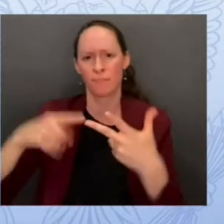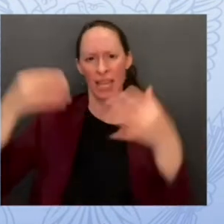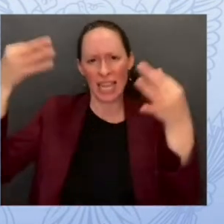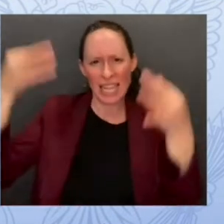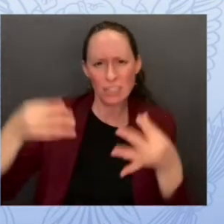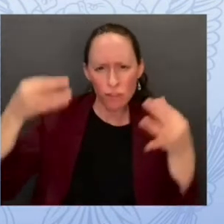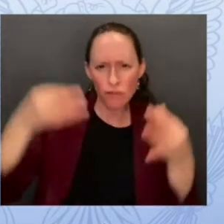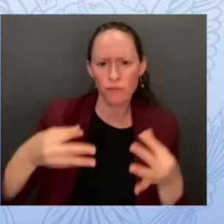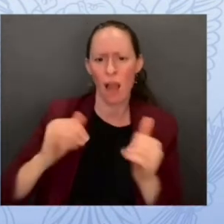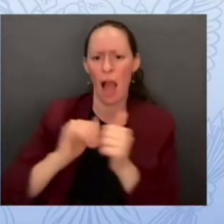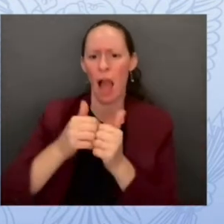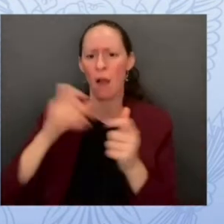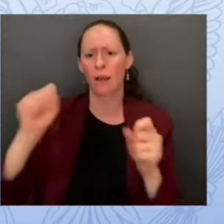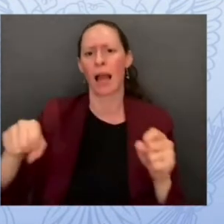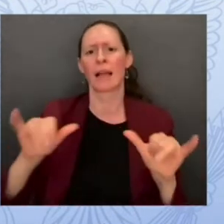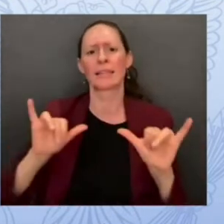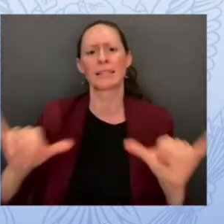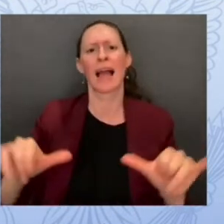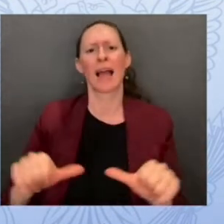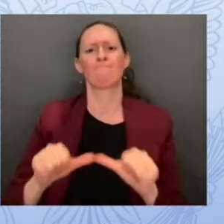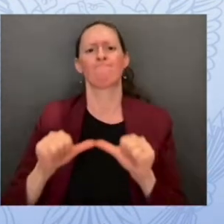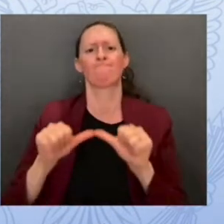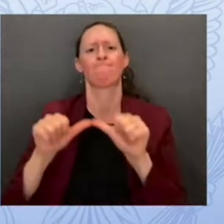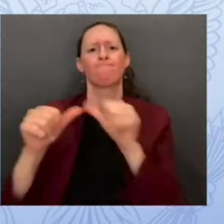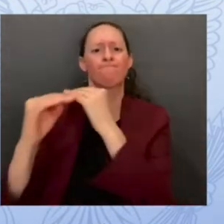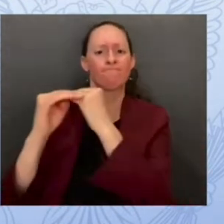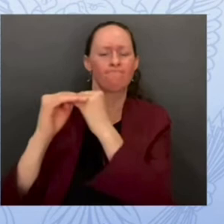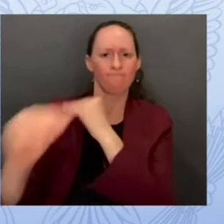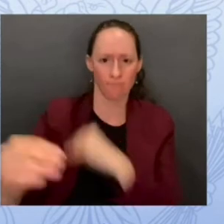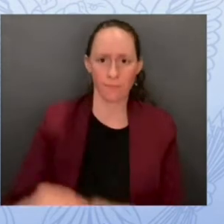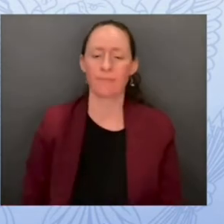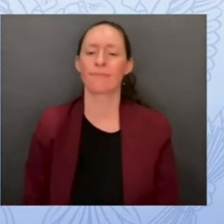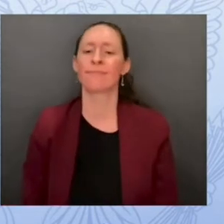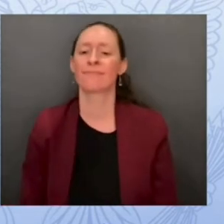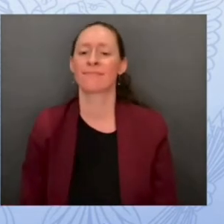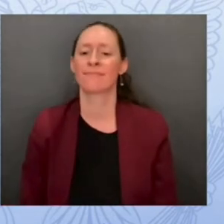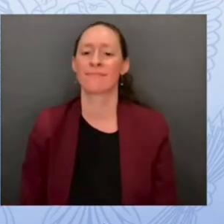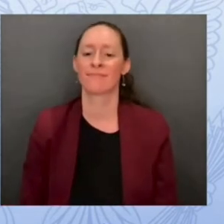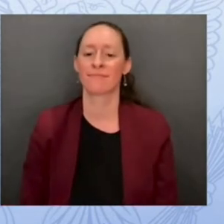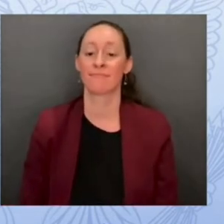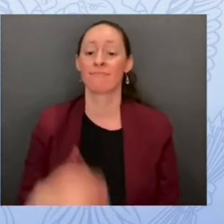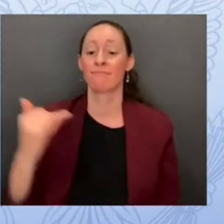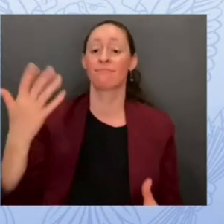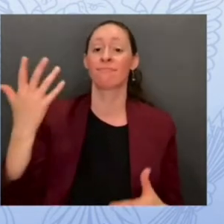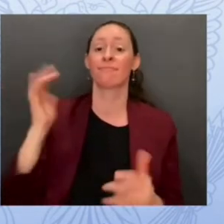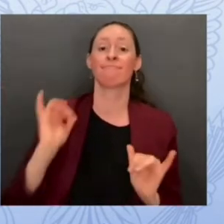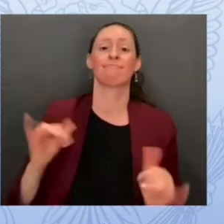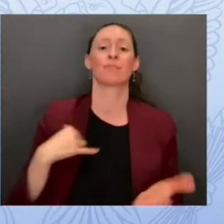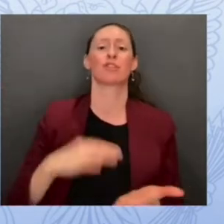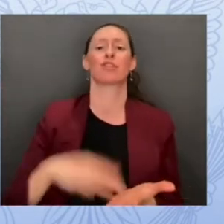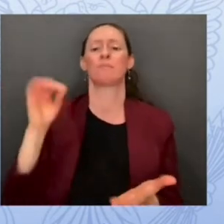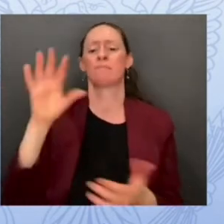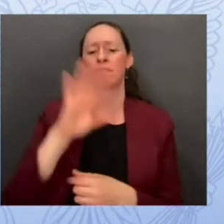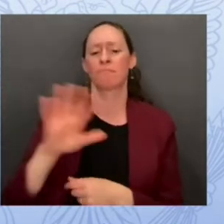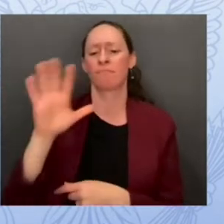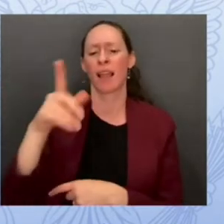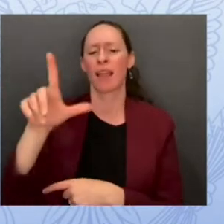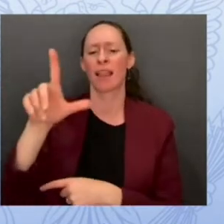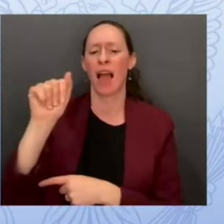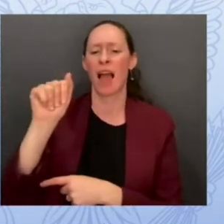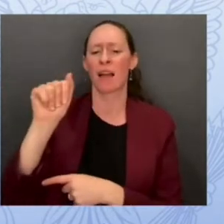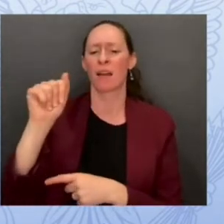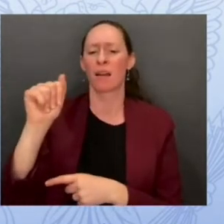so prior to the event i have to say that la usd probably had a set of assets tools and systems in place as well as